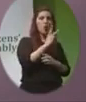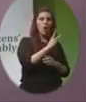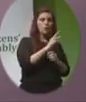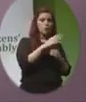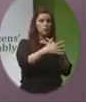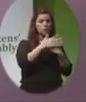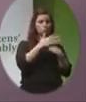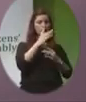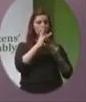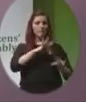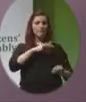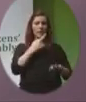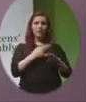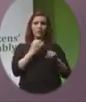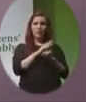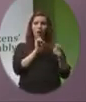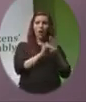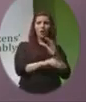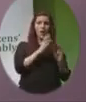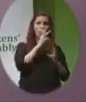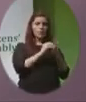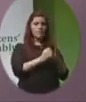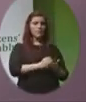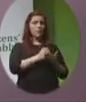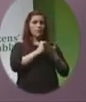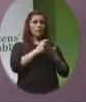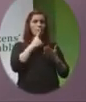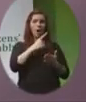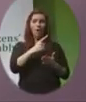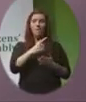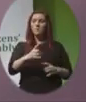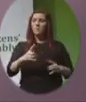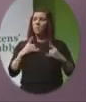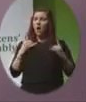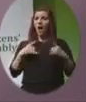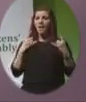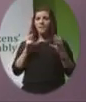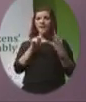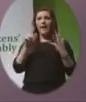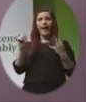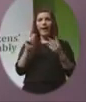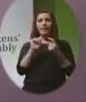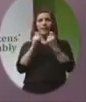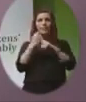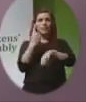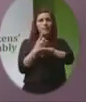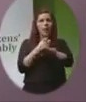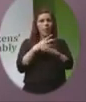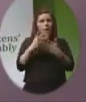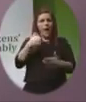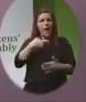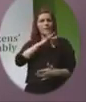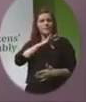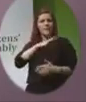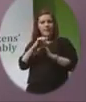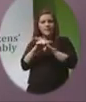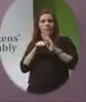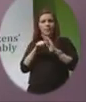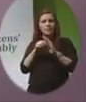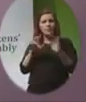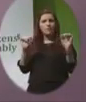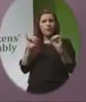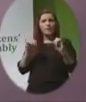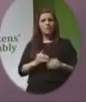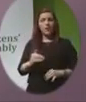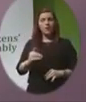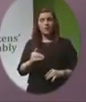suffered. I am so grateful that the Eighth Amendment was there when I faced a crisis pregnancy, and I dread to think what might have